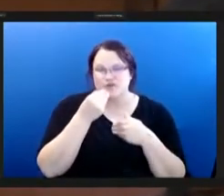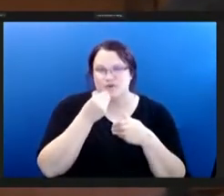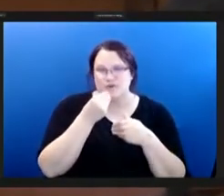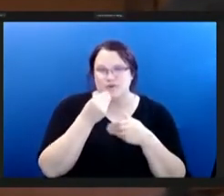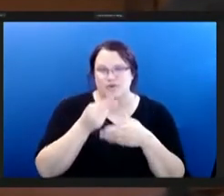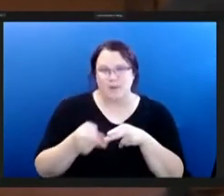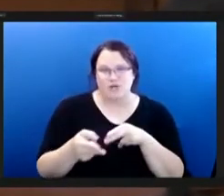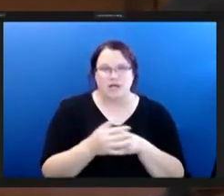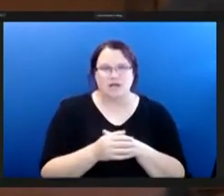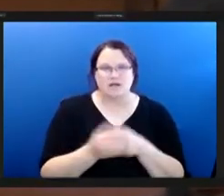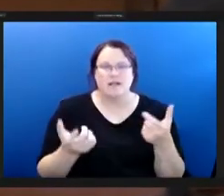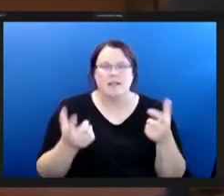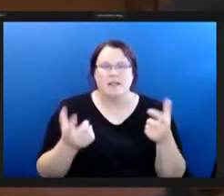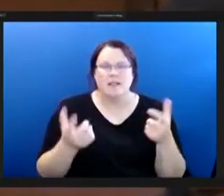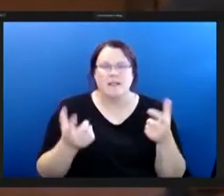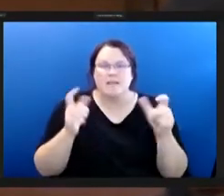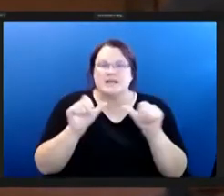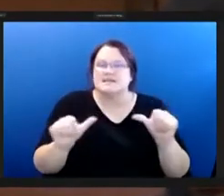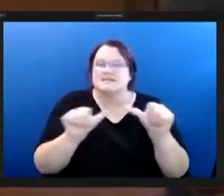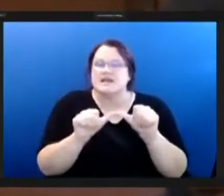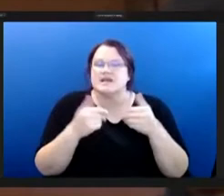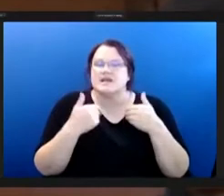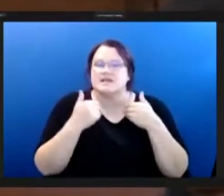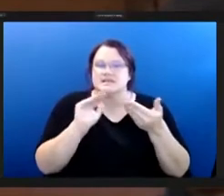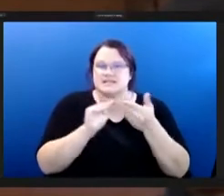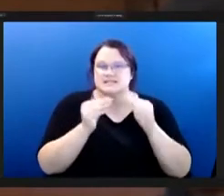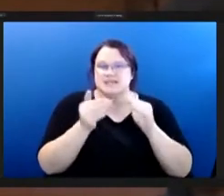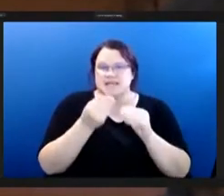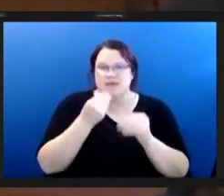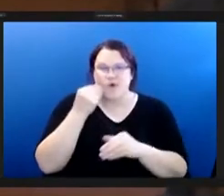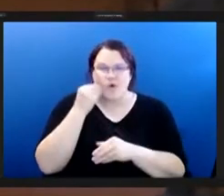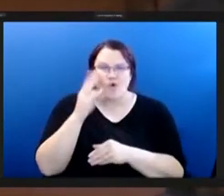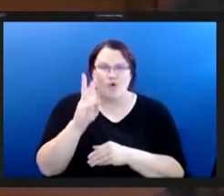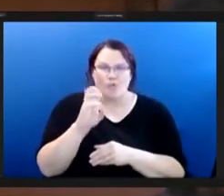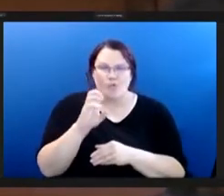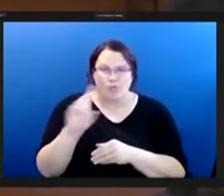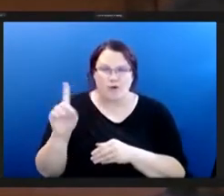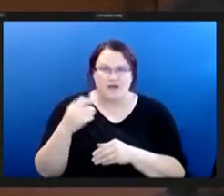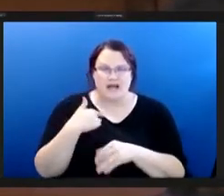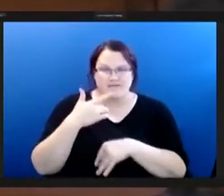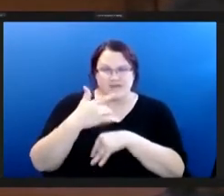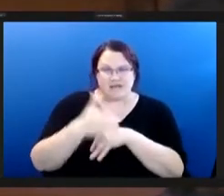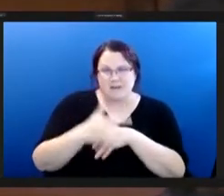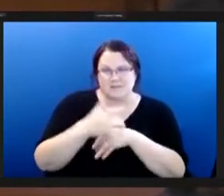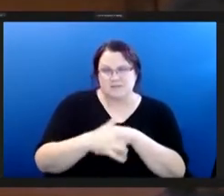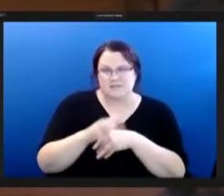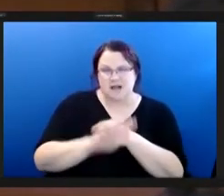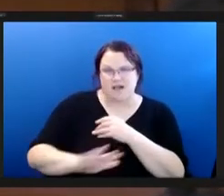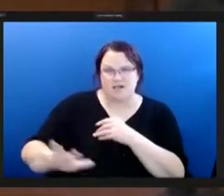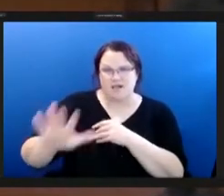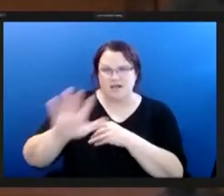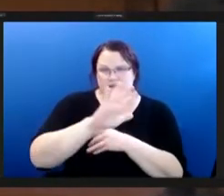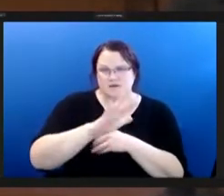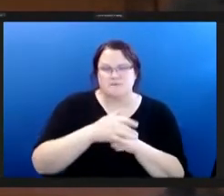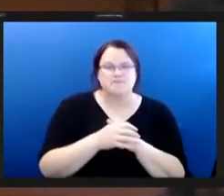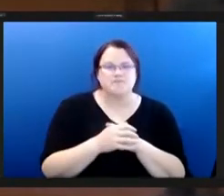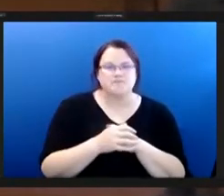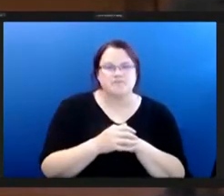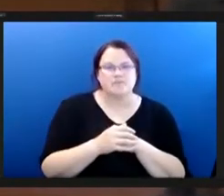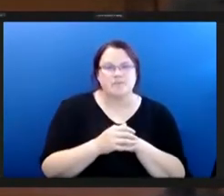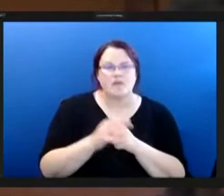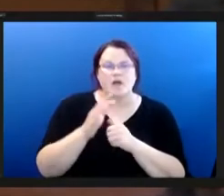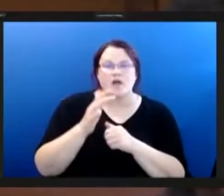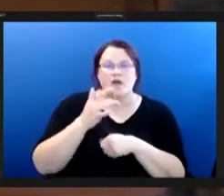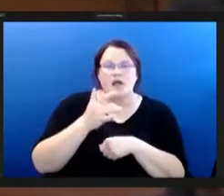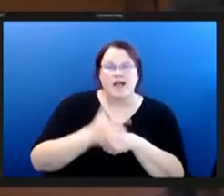the largest areas in the city homewood having vacant lands with the vacant land it